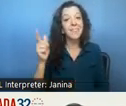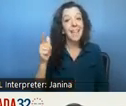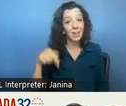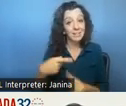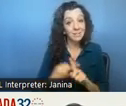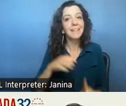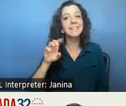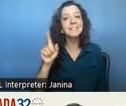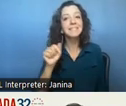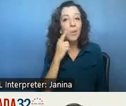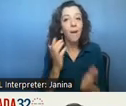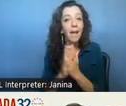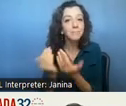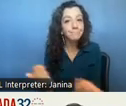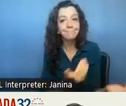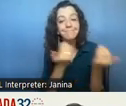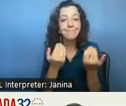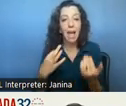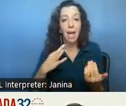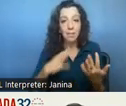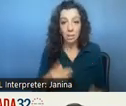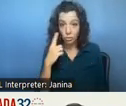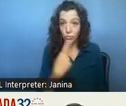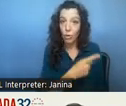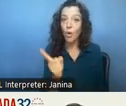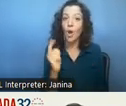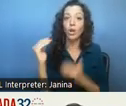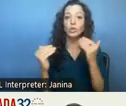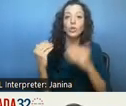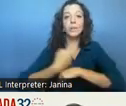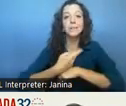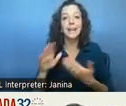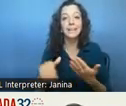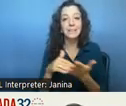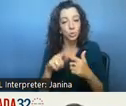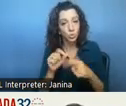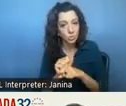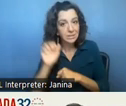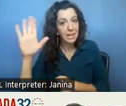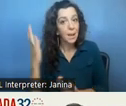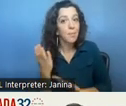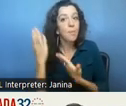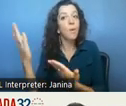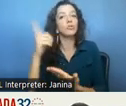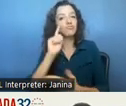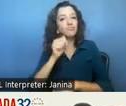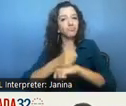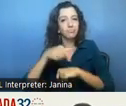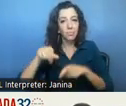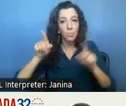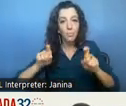to invite adult day centers to send their proposals to establish these pilots at their sites